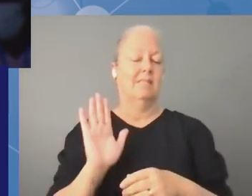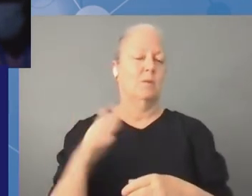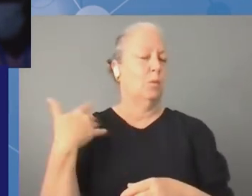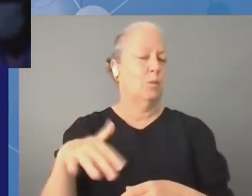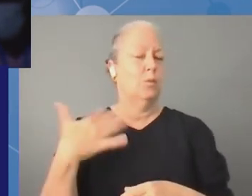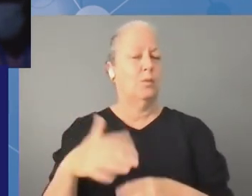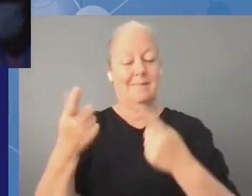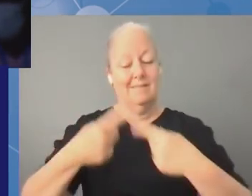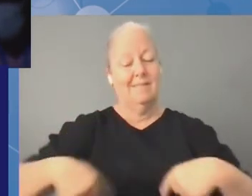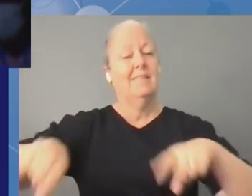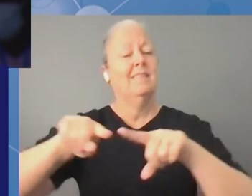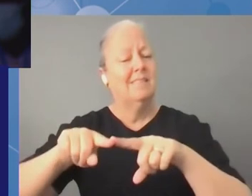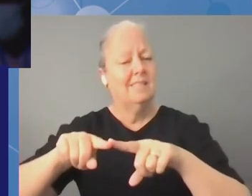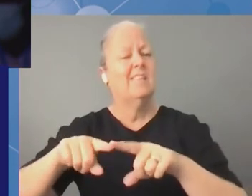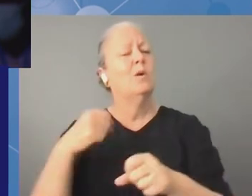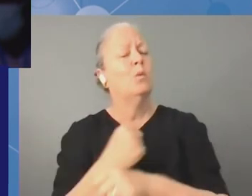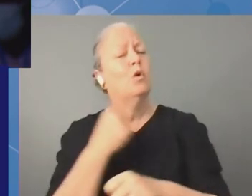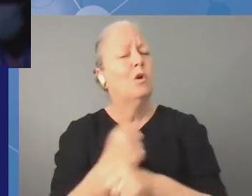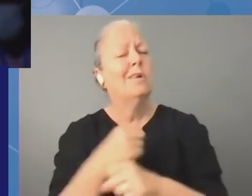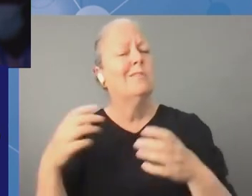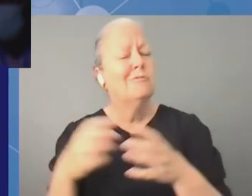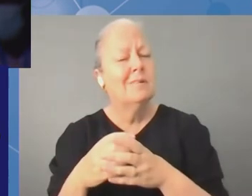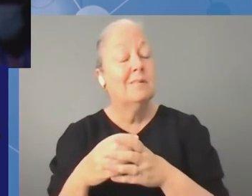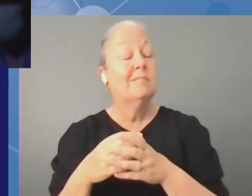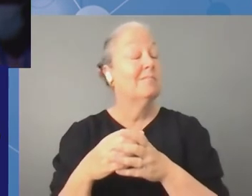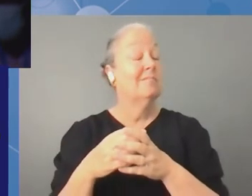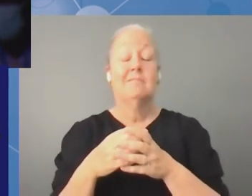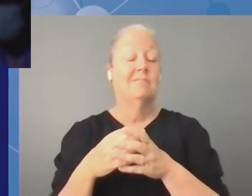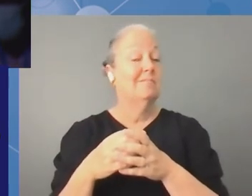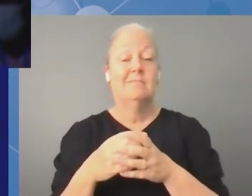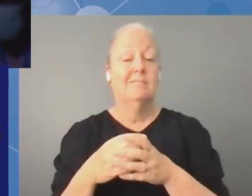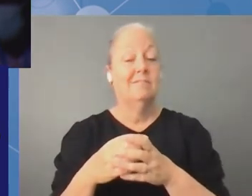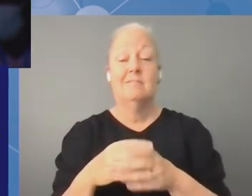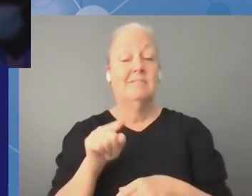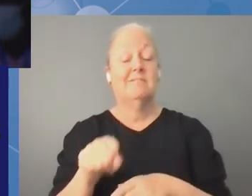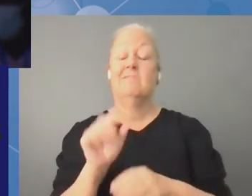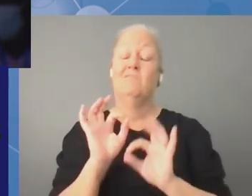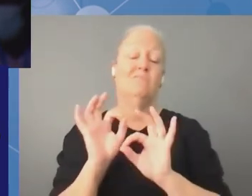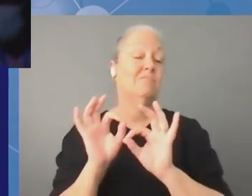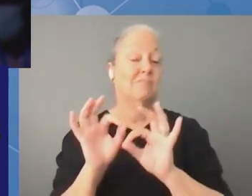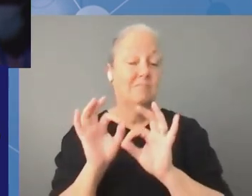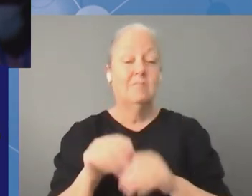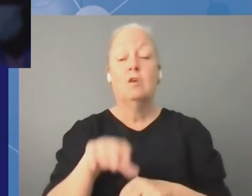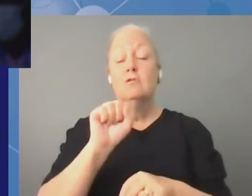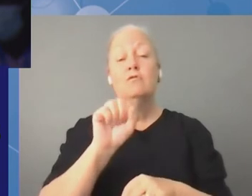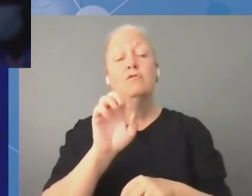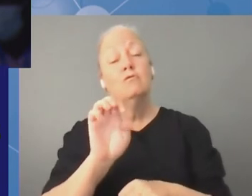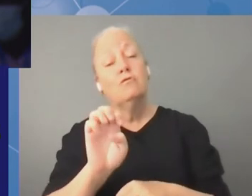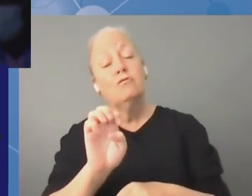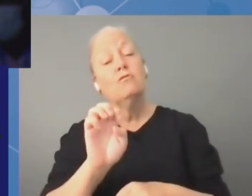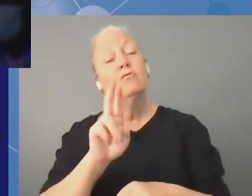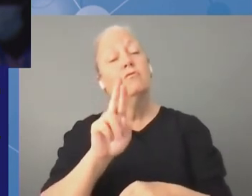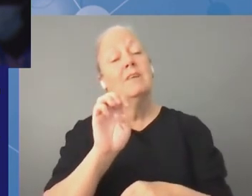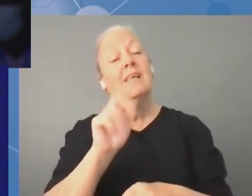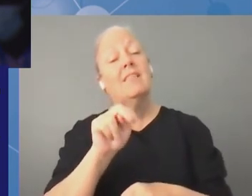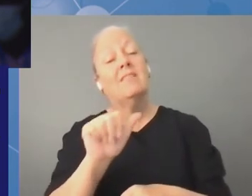is very very very very well pleased received so for serena big applause because she really